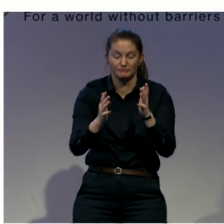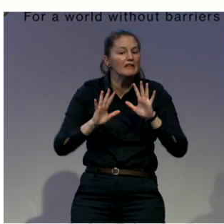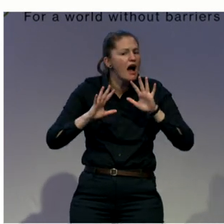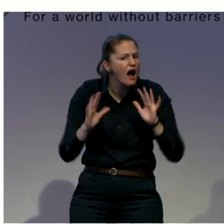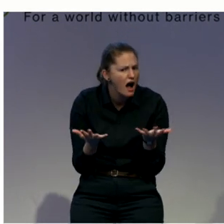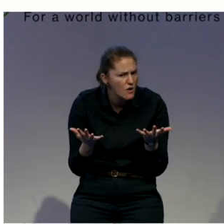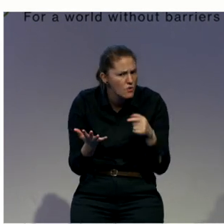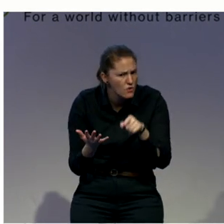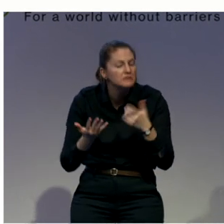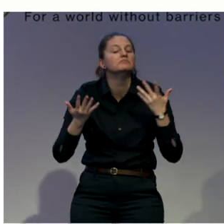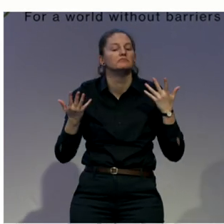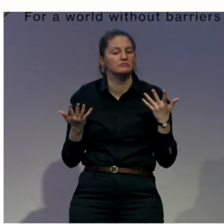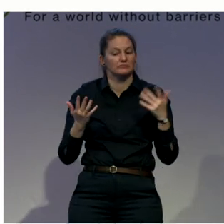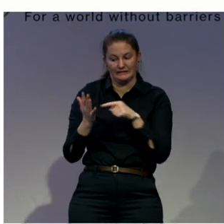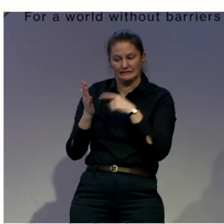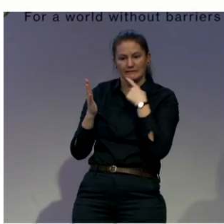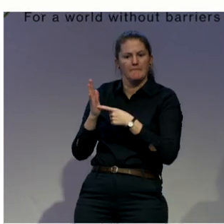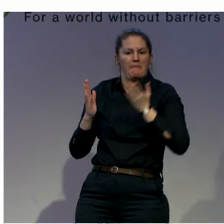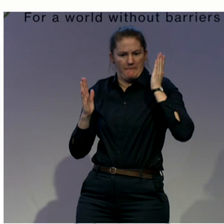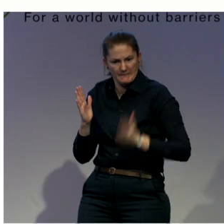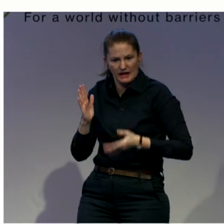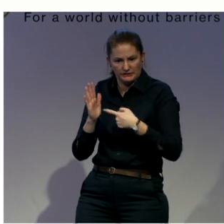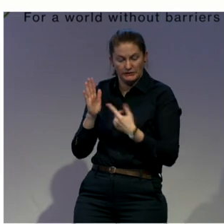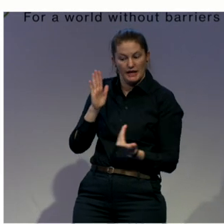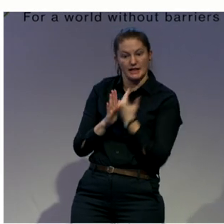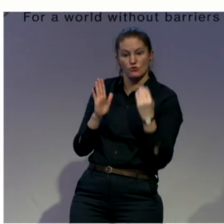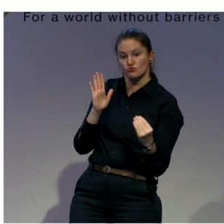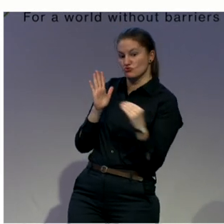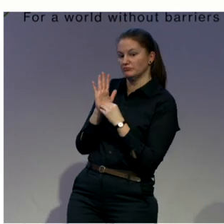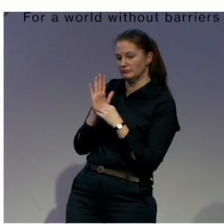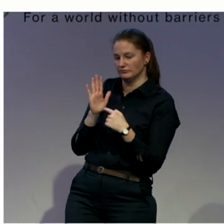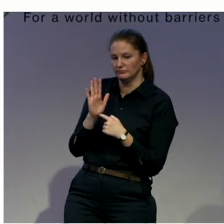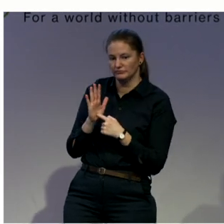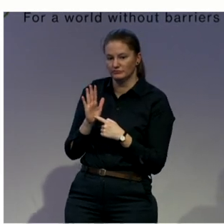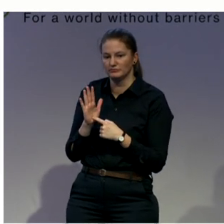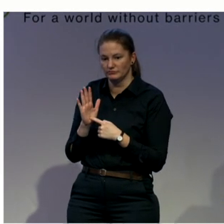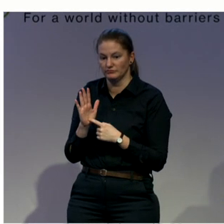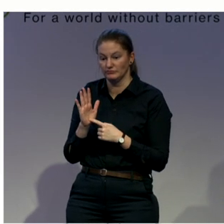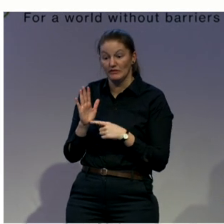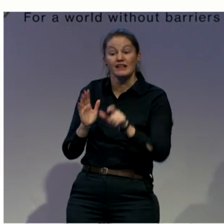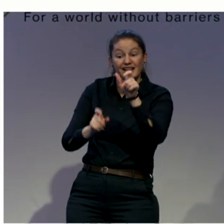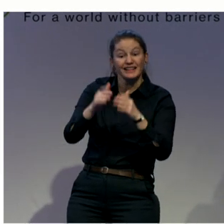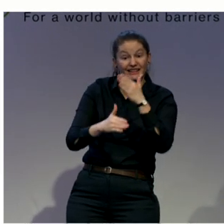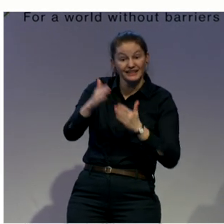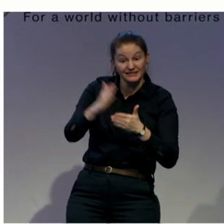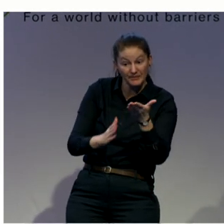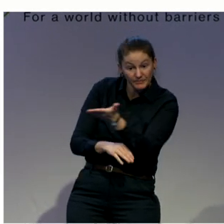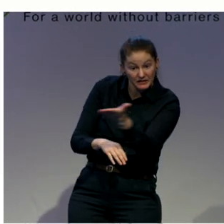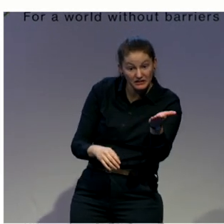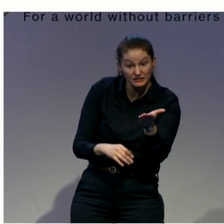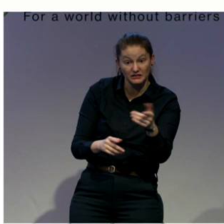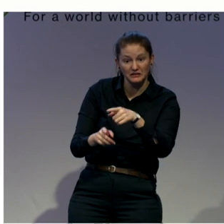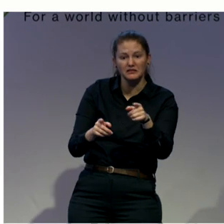procedural accommodation. And that is for all people with disabilities acting in different roles in the procedure.